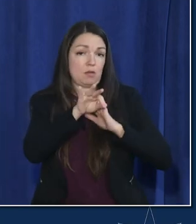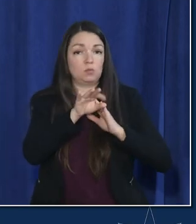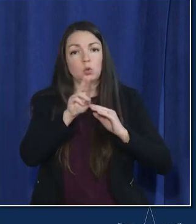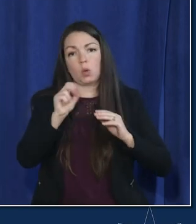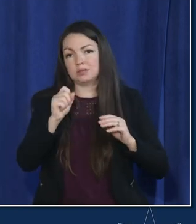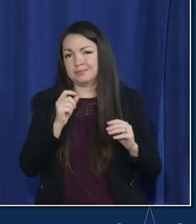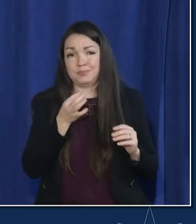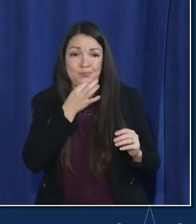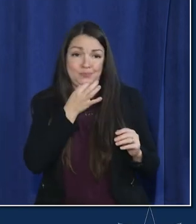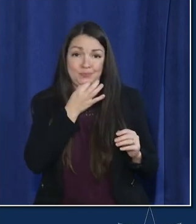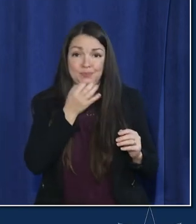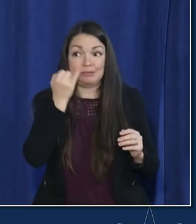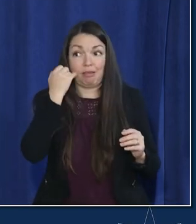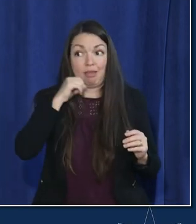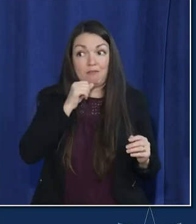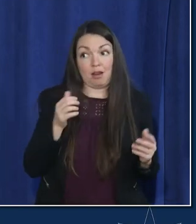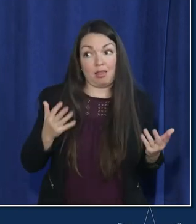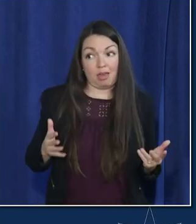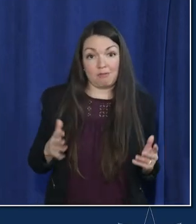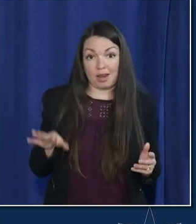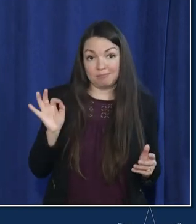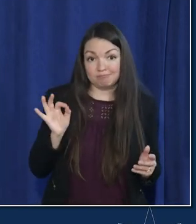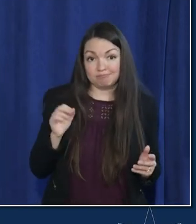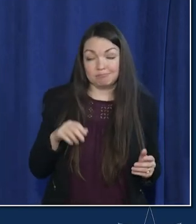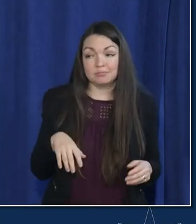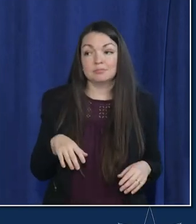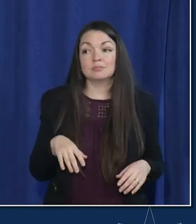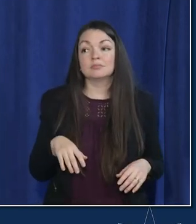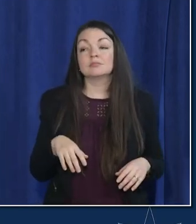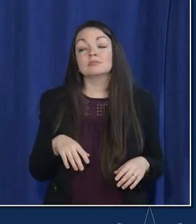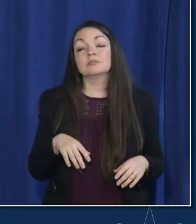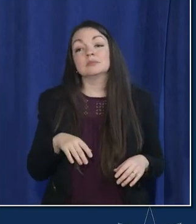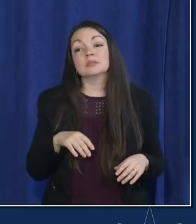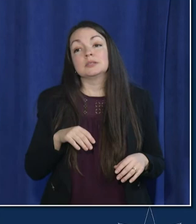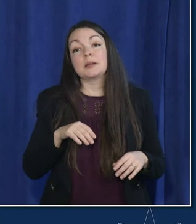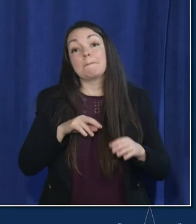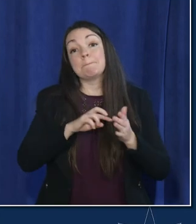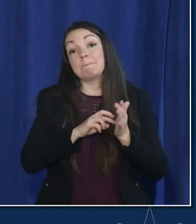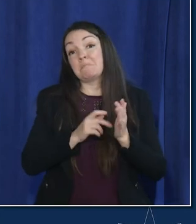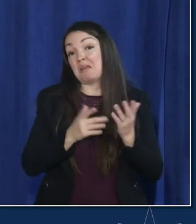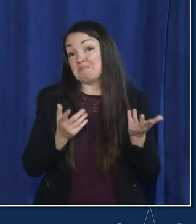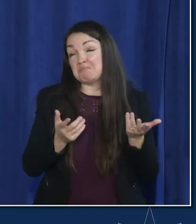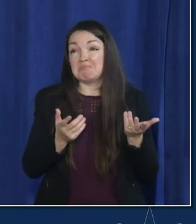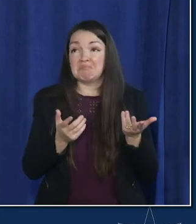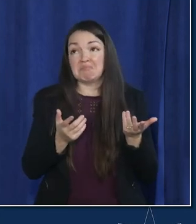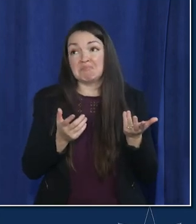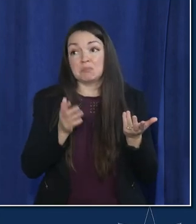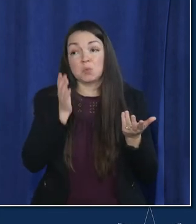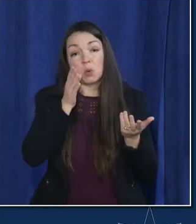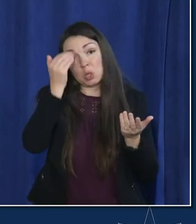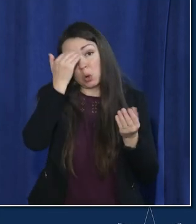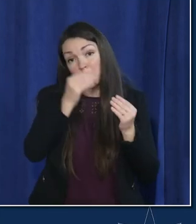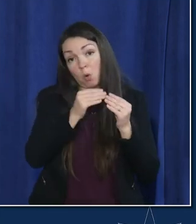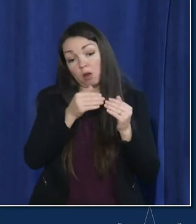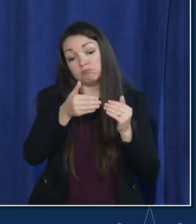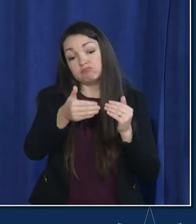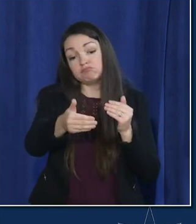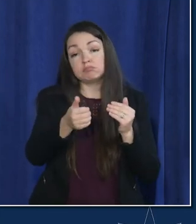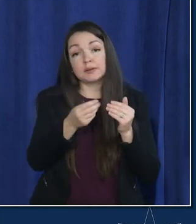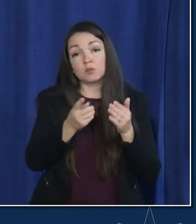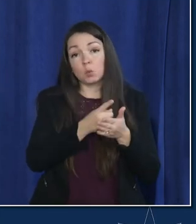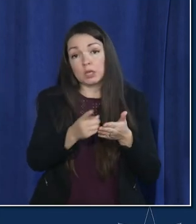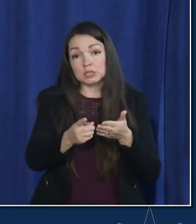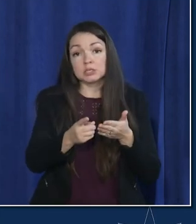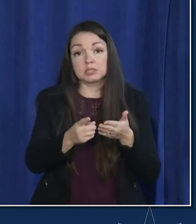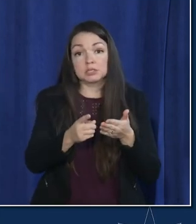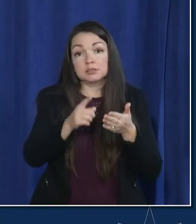um if not you know if not already connected collected and we'll be knowing more in the next couple of weeks as i said